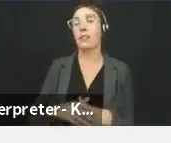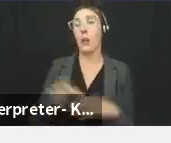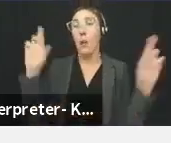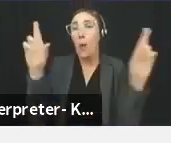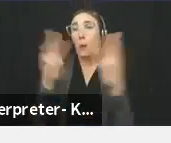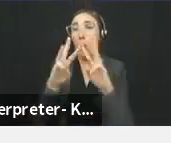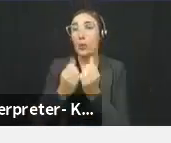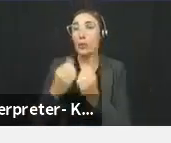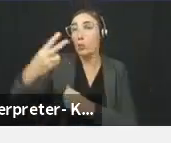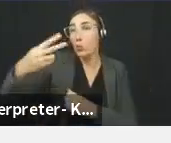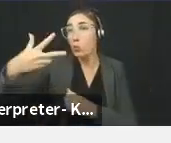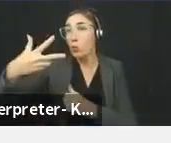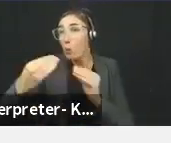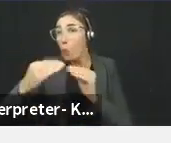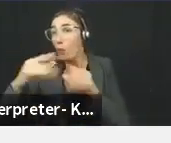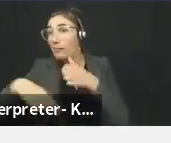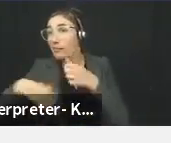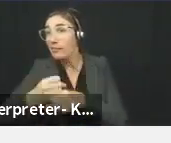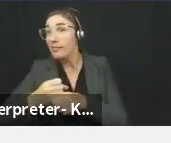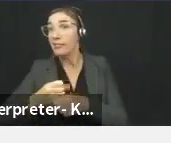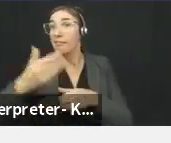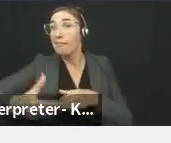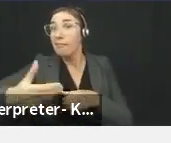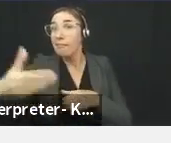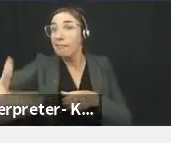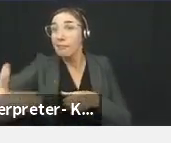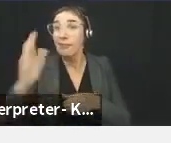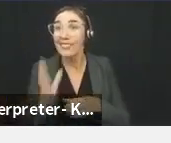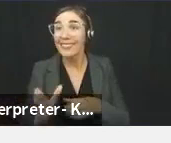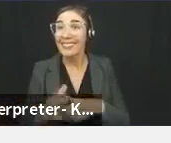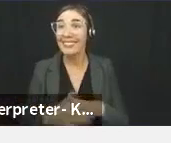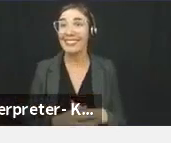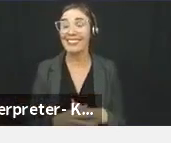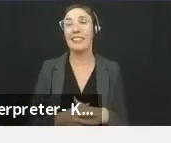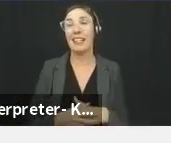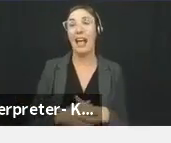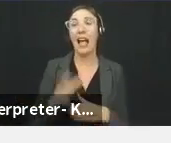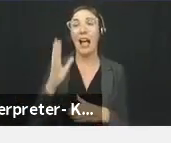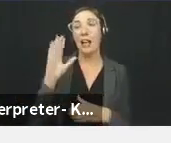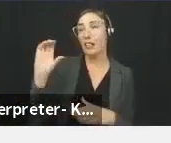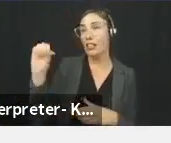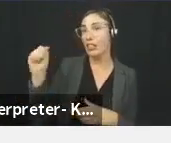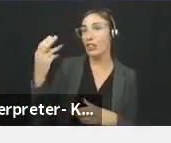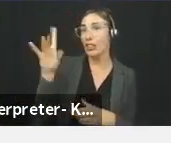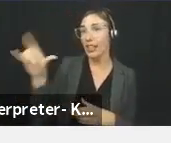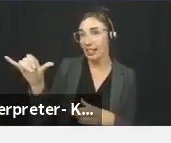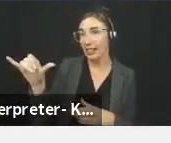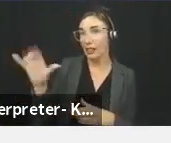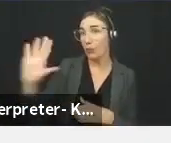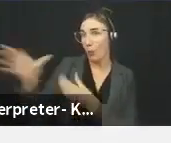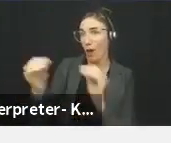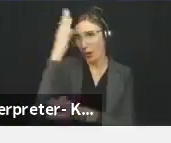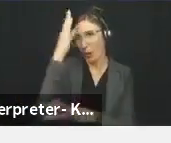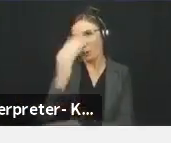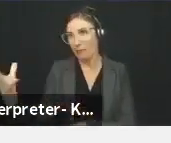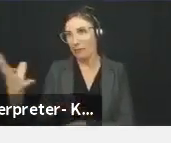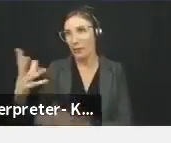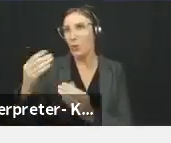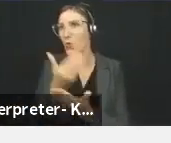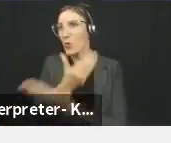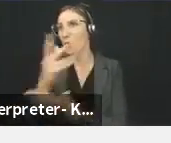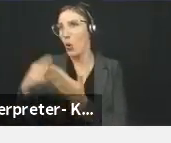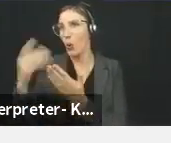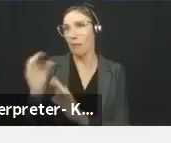workshops later this year, and I will let Shelley's office know about the next programs. In partnership with the